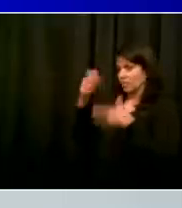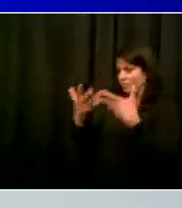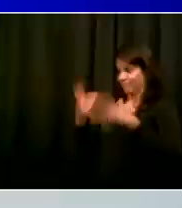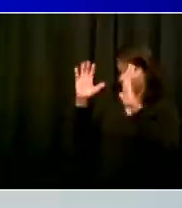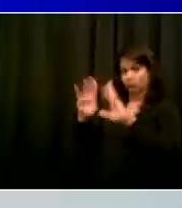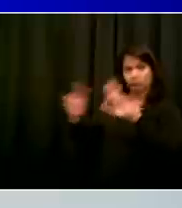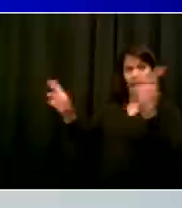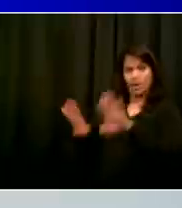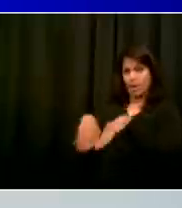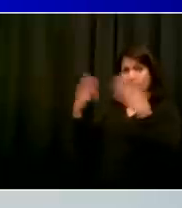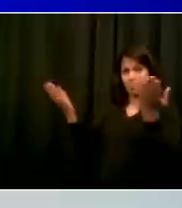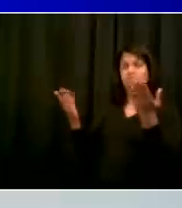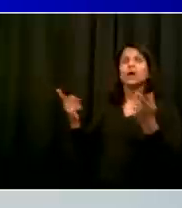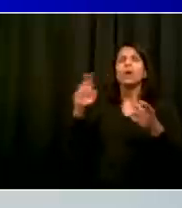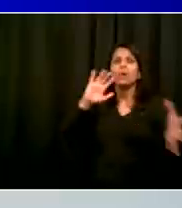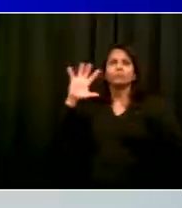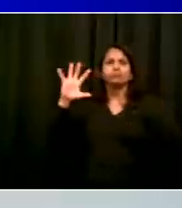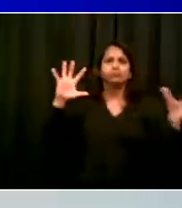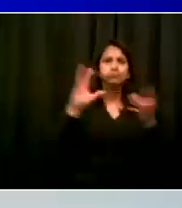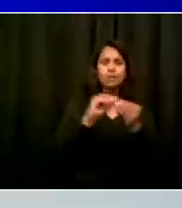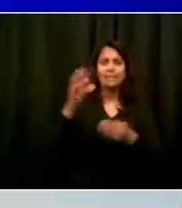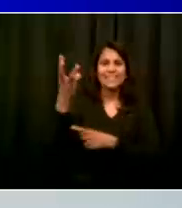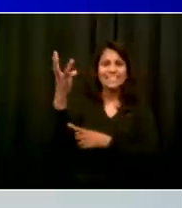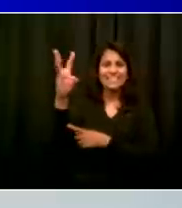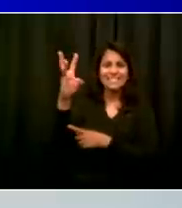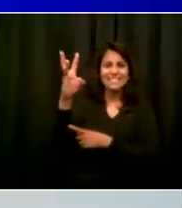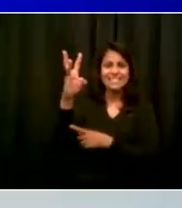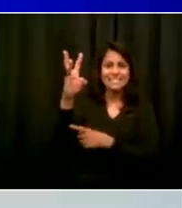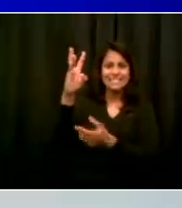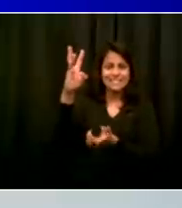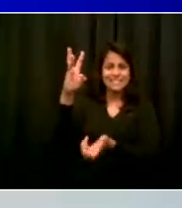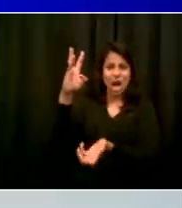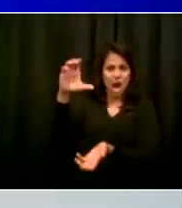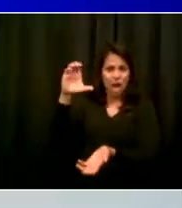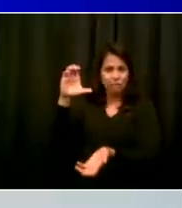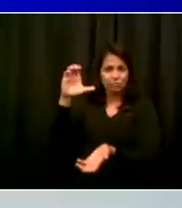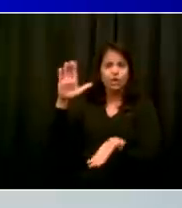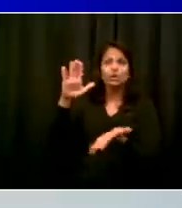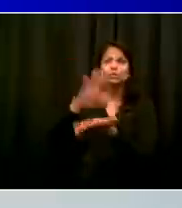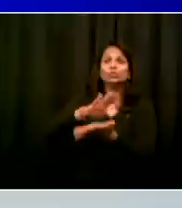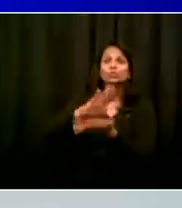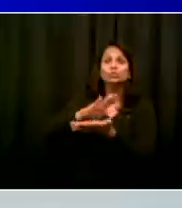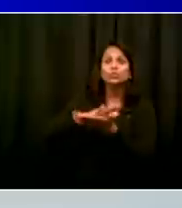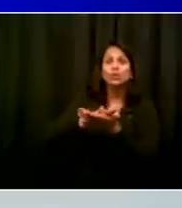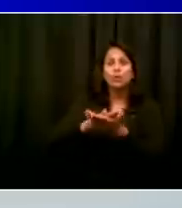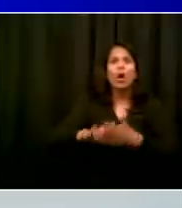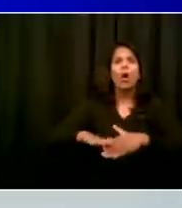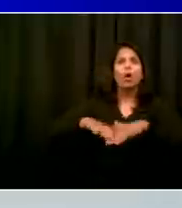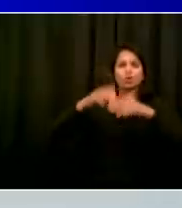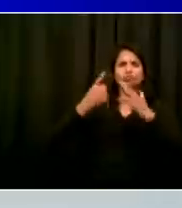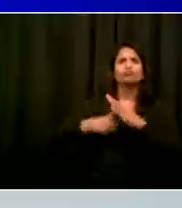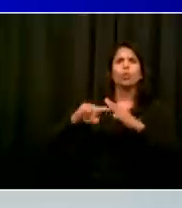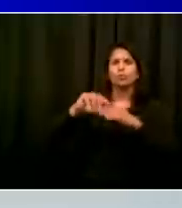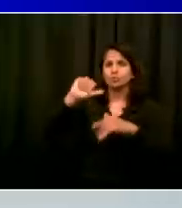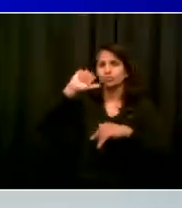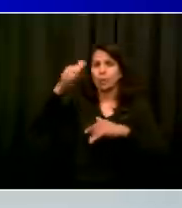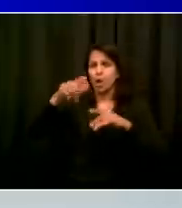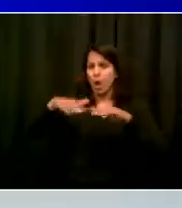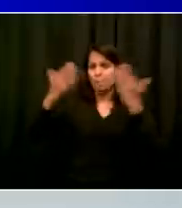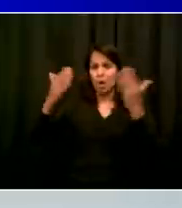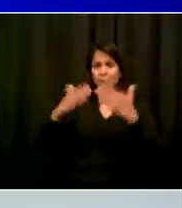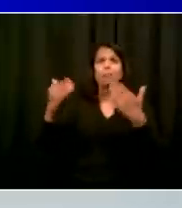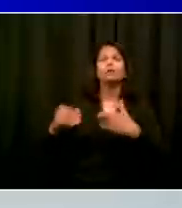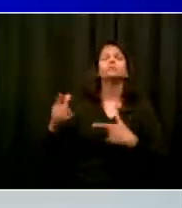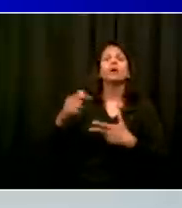to over 1,000 community-based pre-K and 3K sites. So, a really extraordinary number